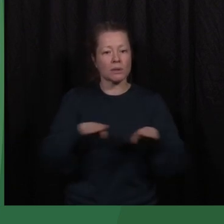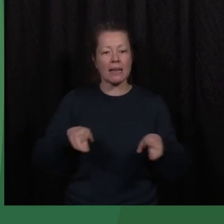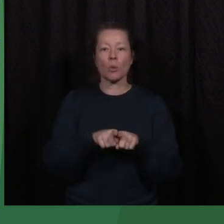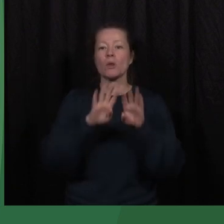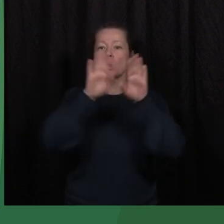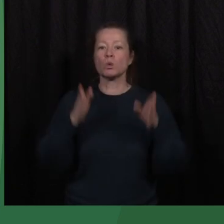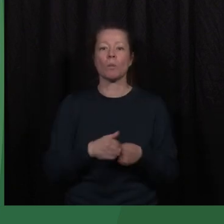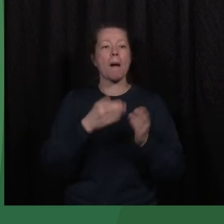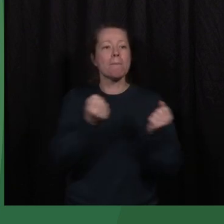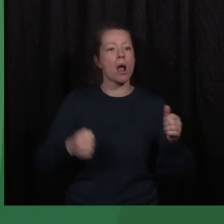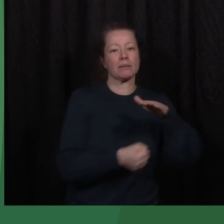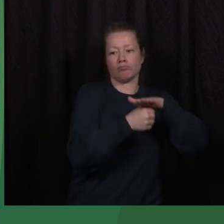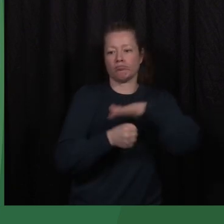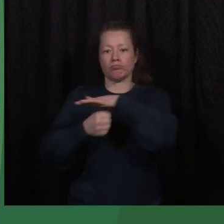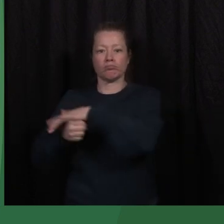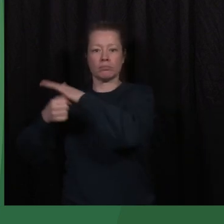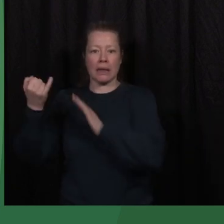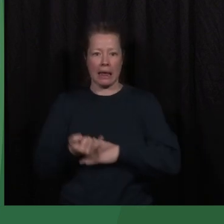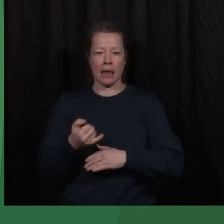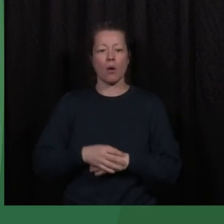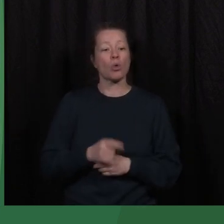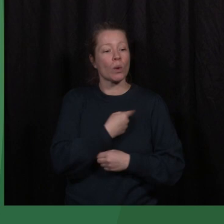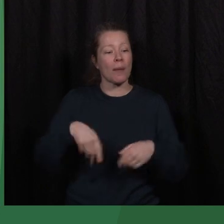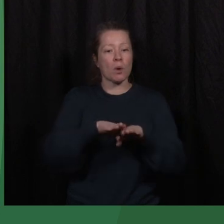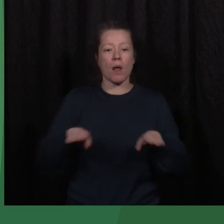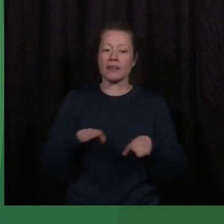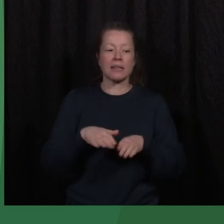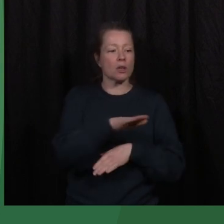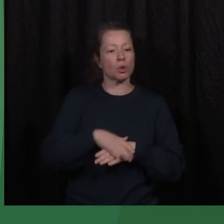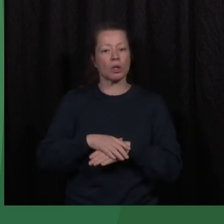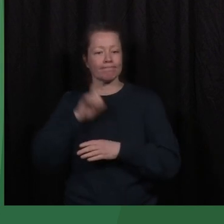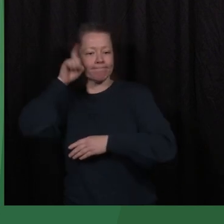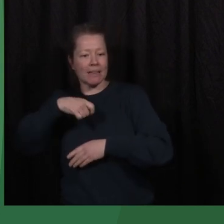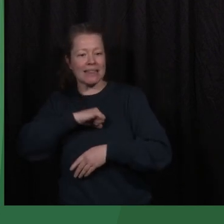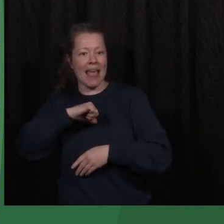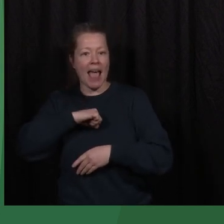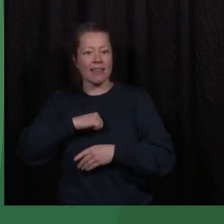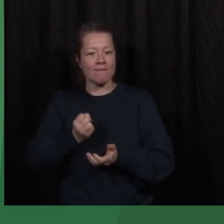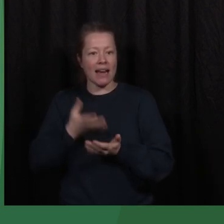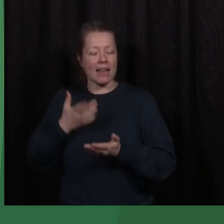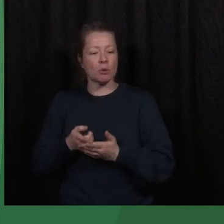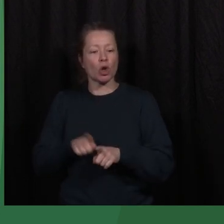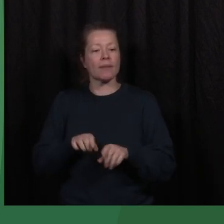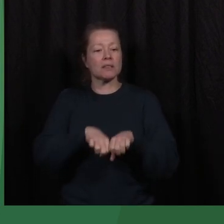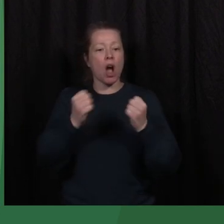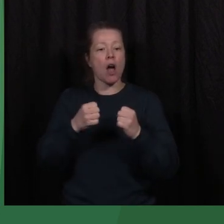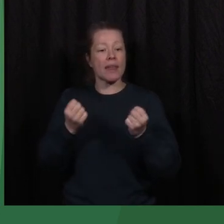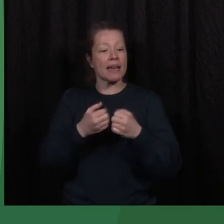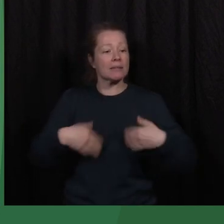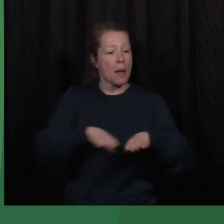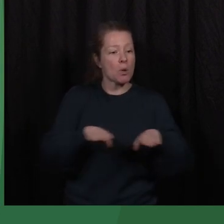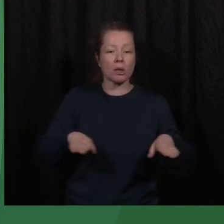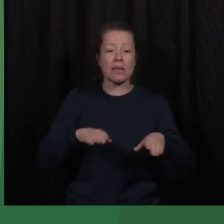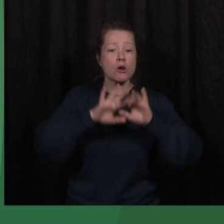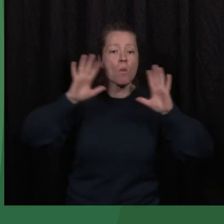many pillars. And when democratic nations betray their own values, they do far more damage to the cause of democracy globally than anything